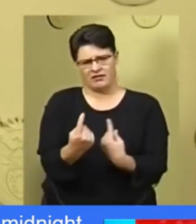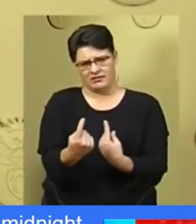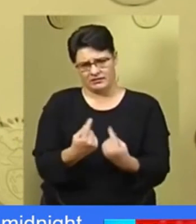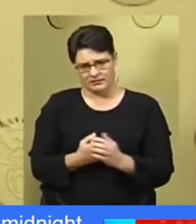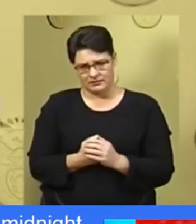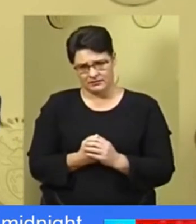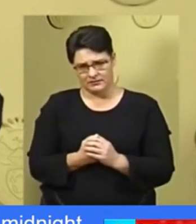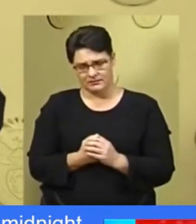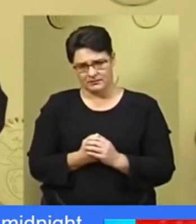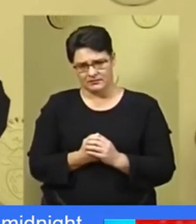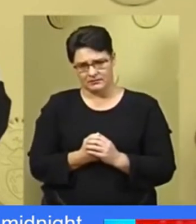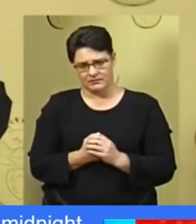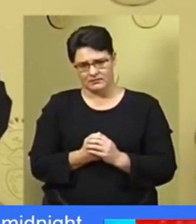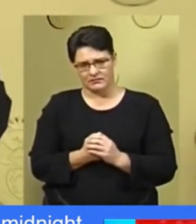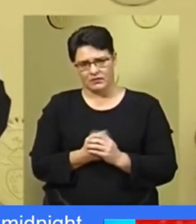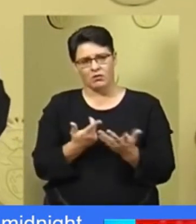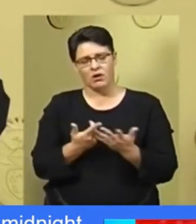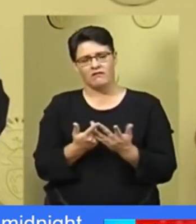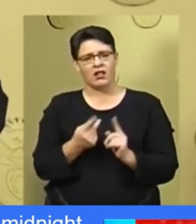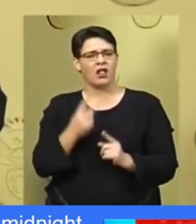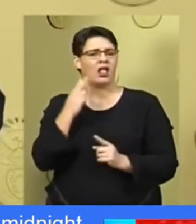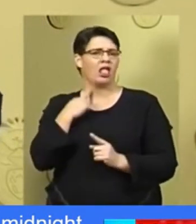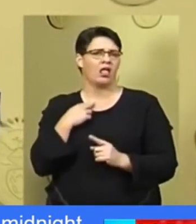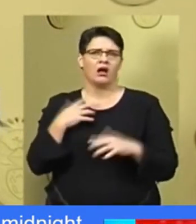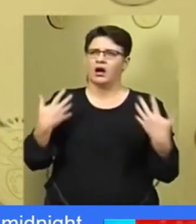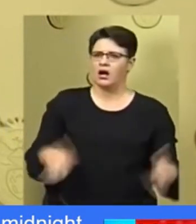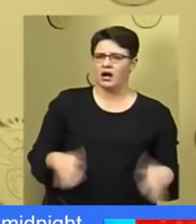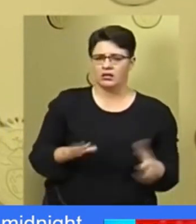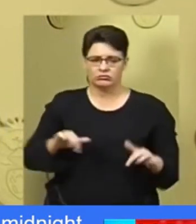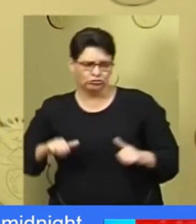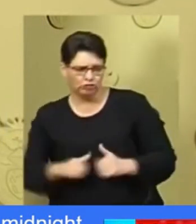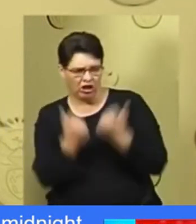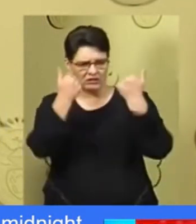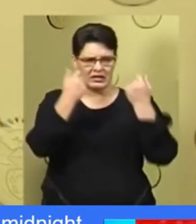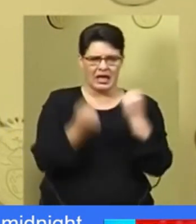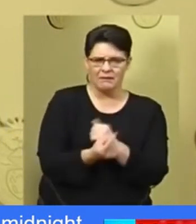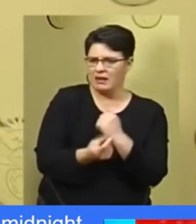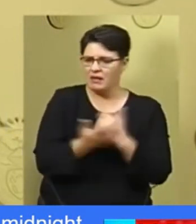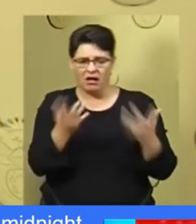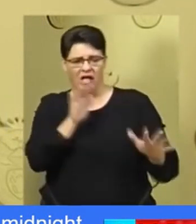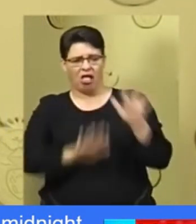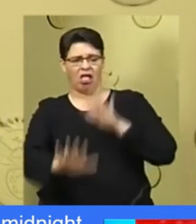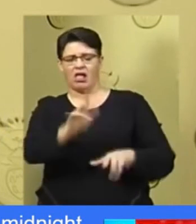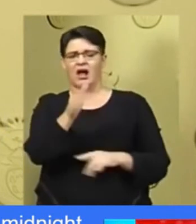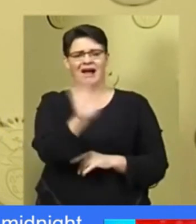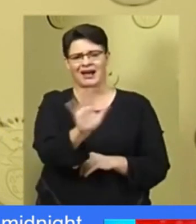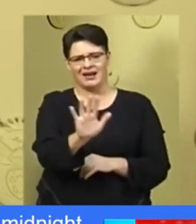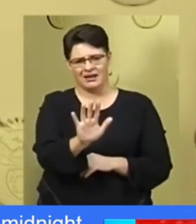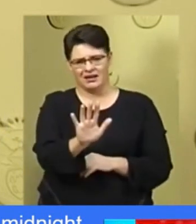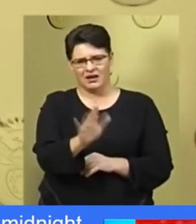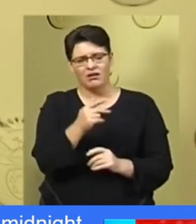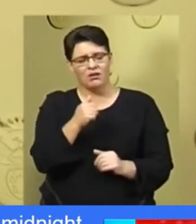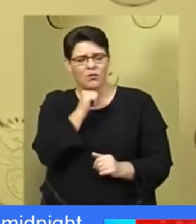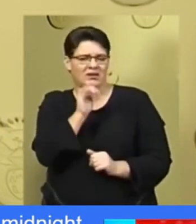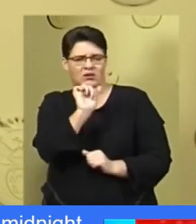Let us never despair despite the challenges that our country is facing now.